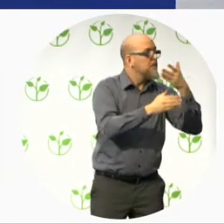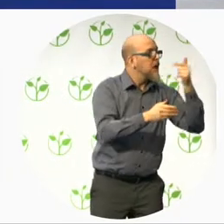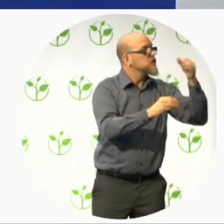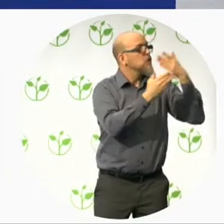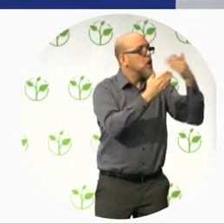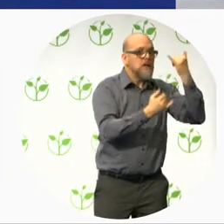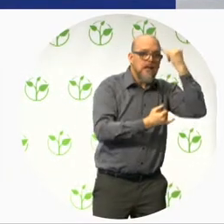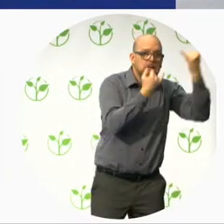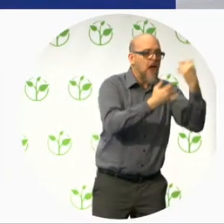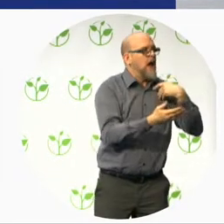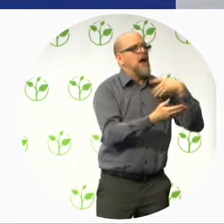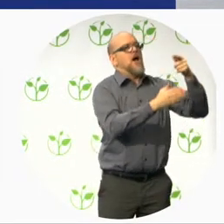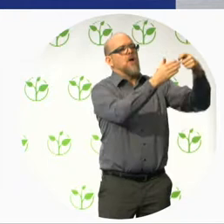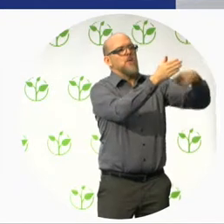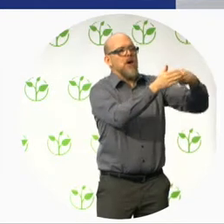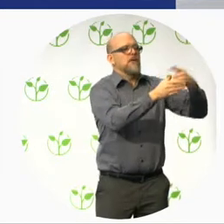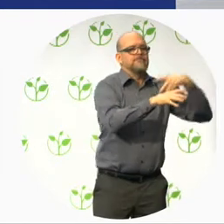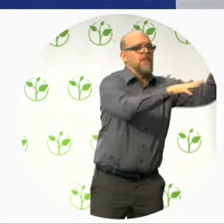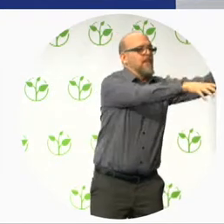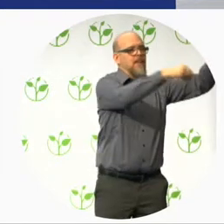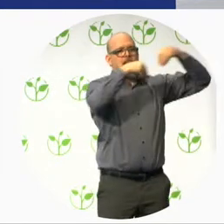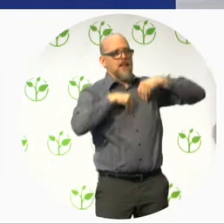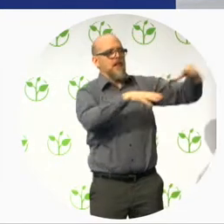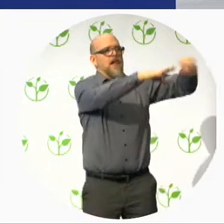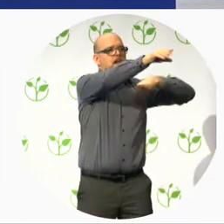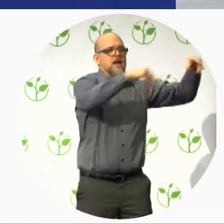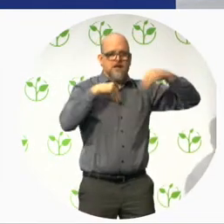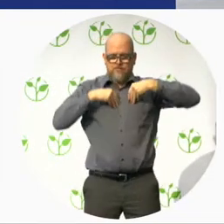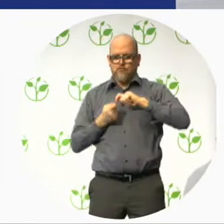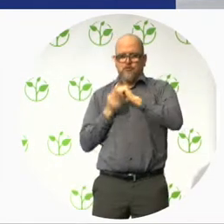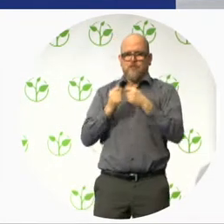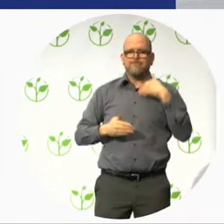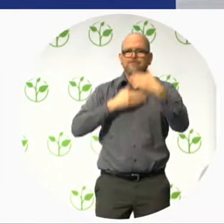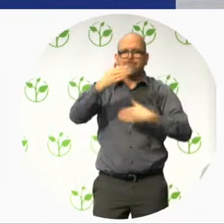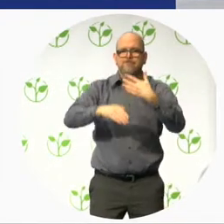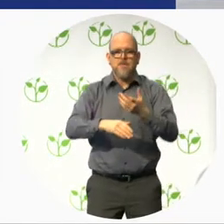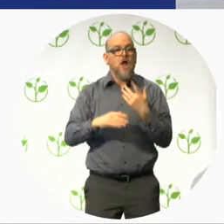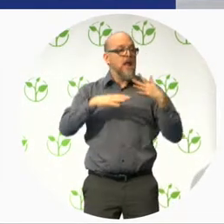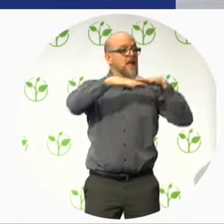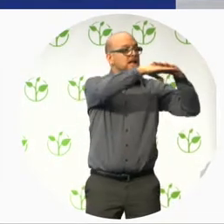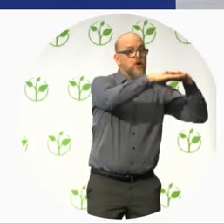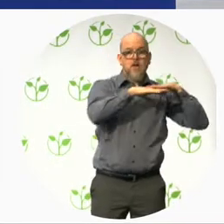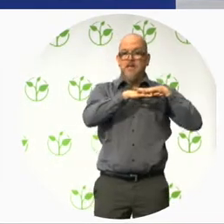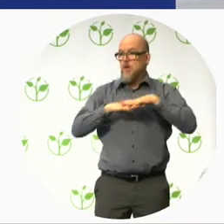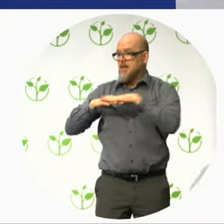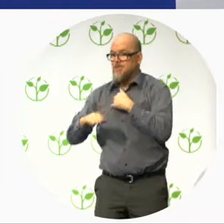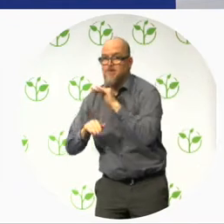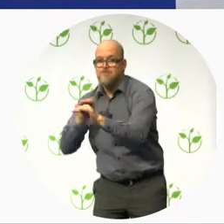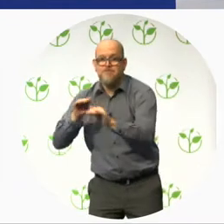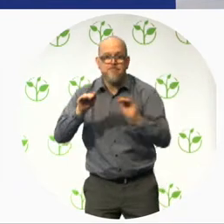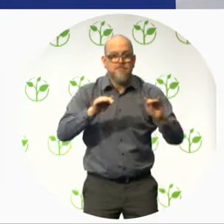happen. We work in, we network a lot. We are small organizations. We have only 25